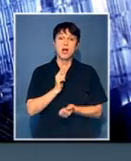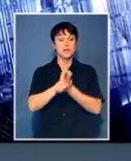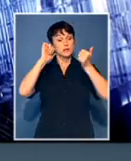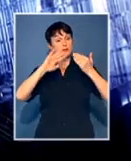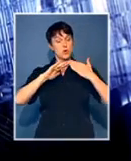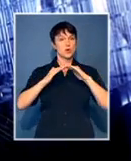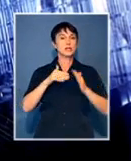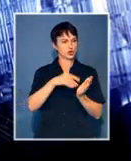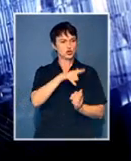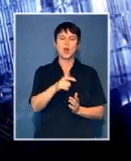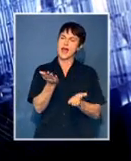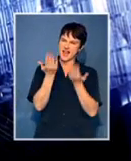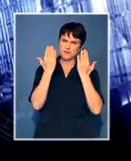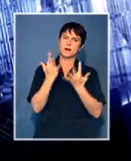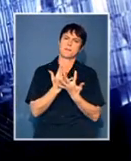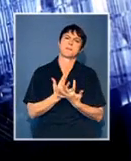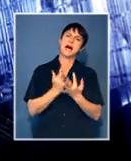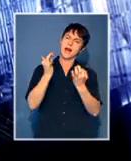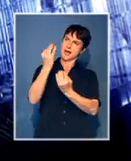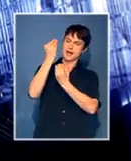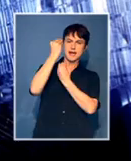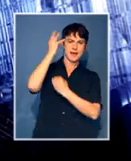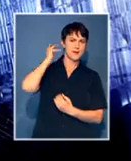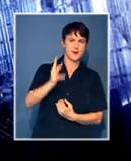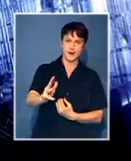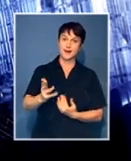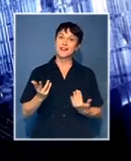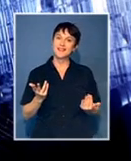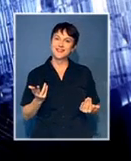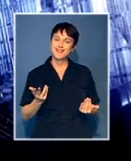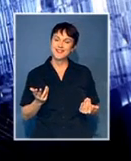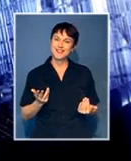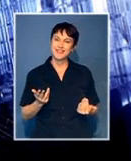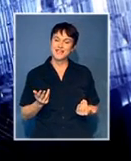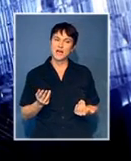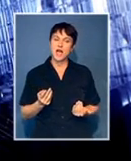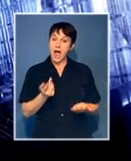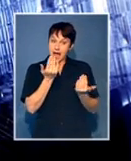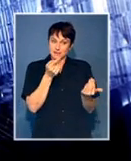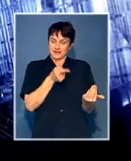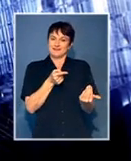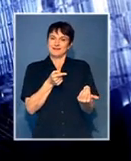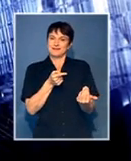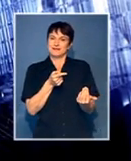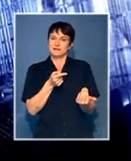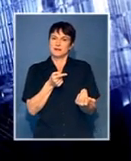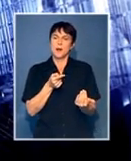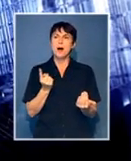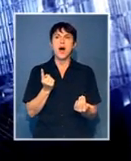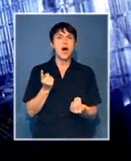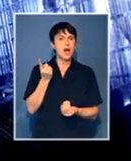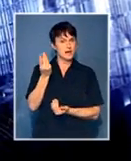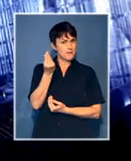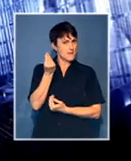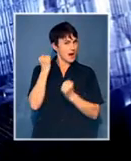of expectations from students, perhaps more in line with free education type of vibes, and also the limitations of resources,